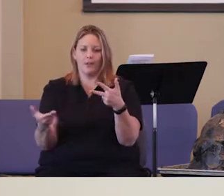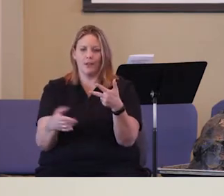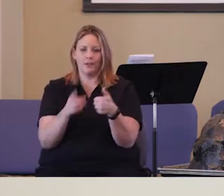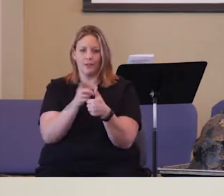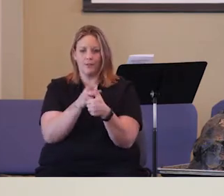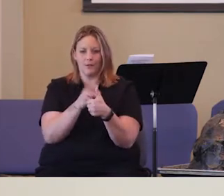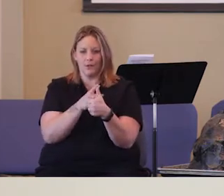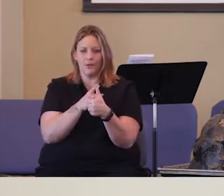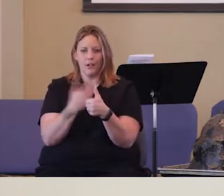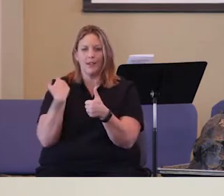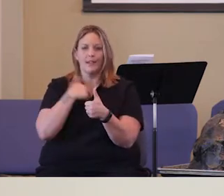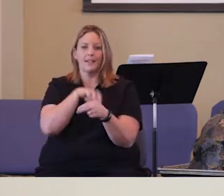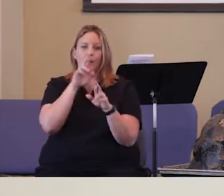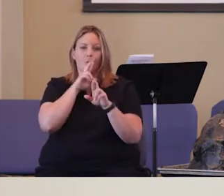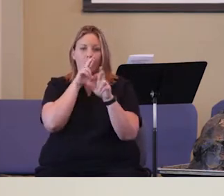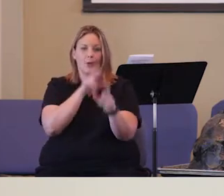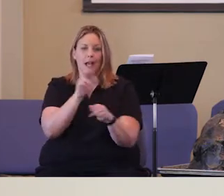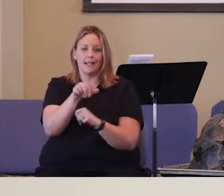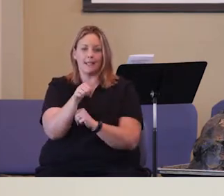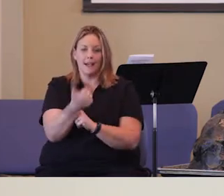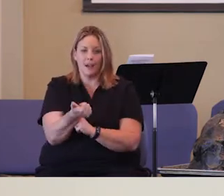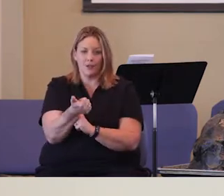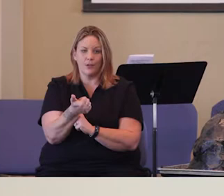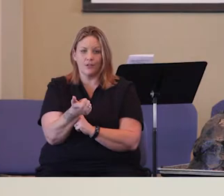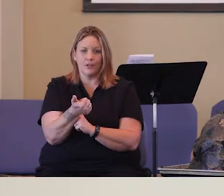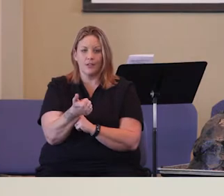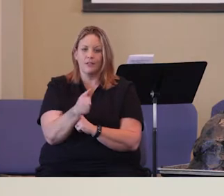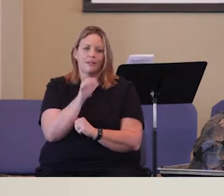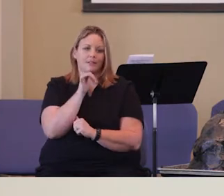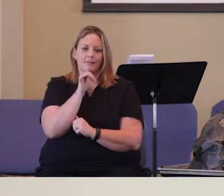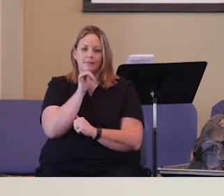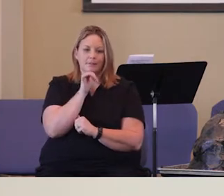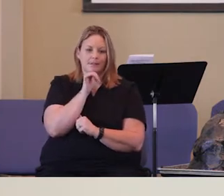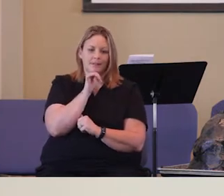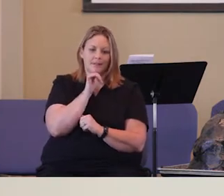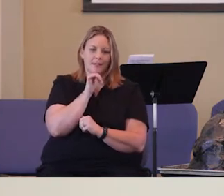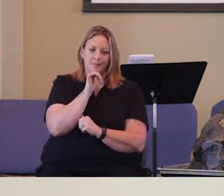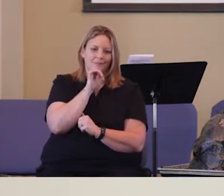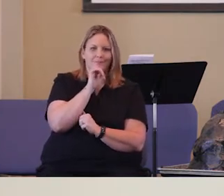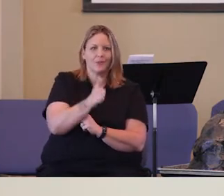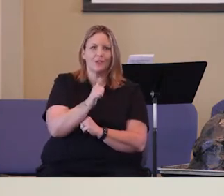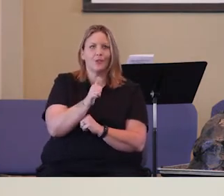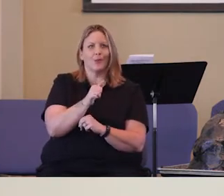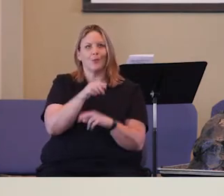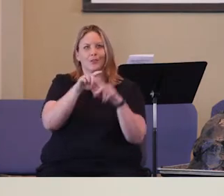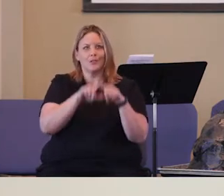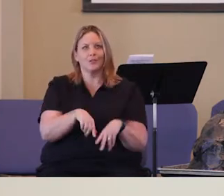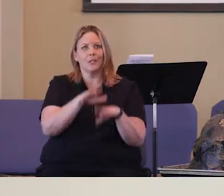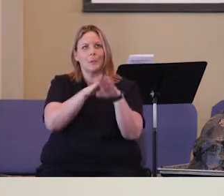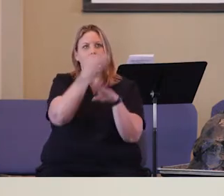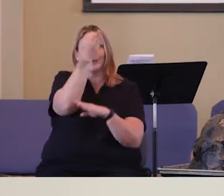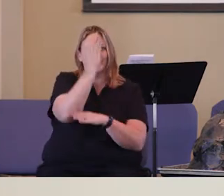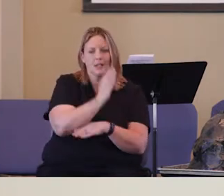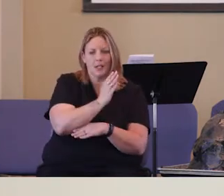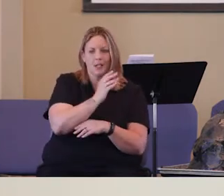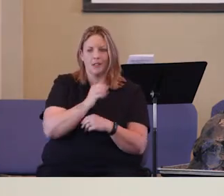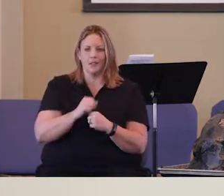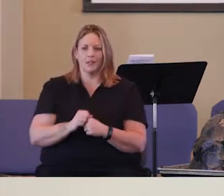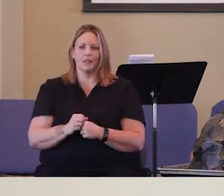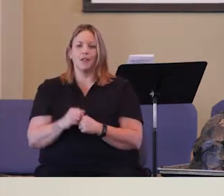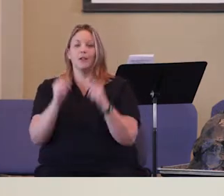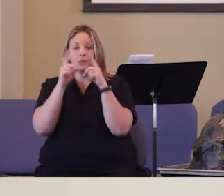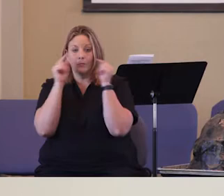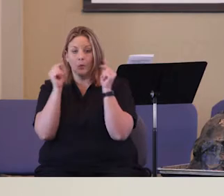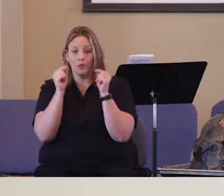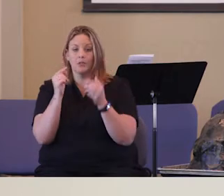first point today is that we react to others instead of relying on God. Moses did something in this